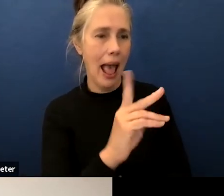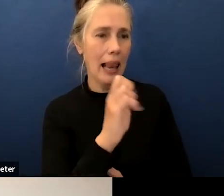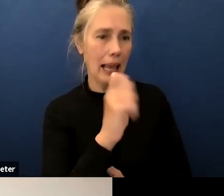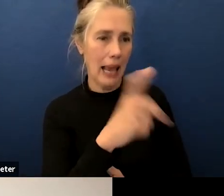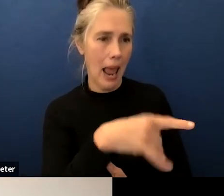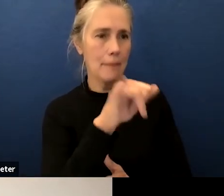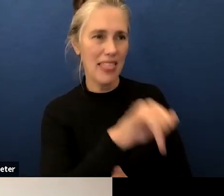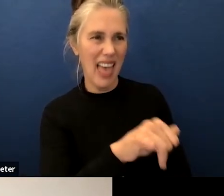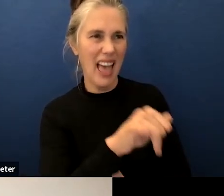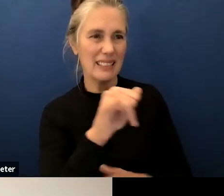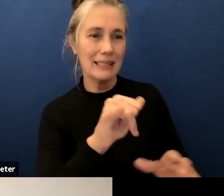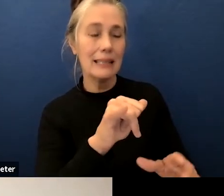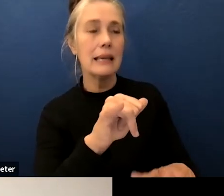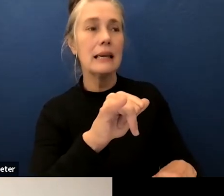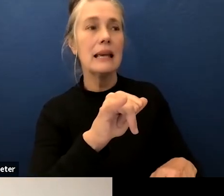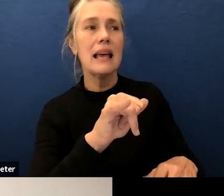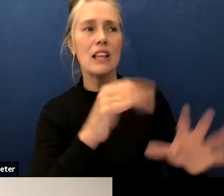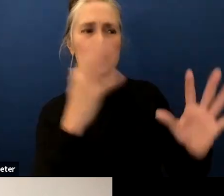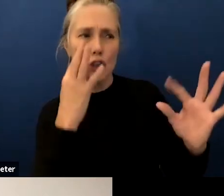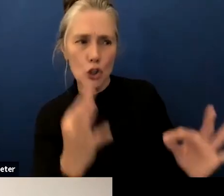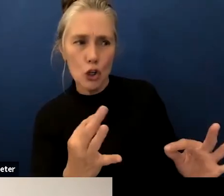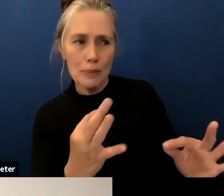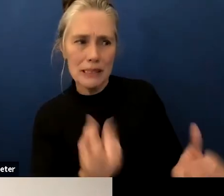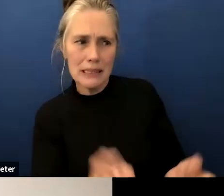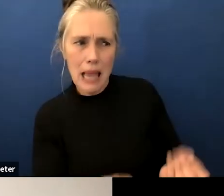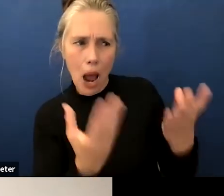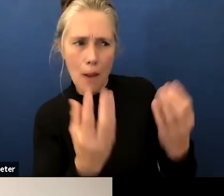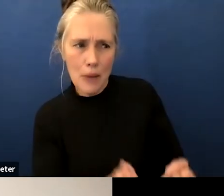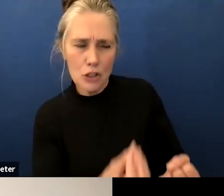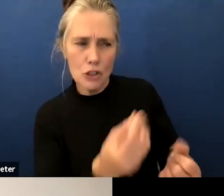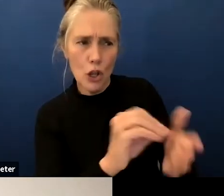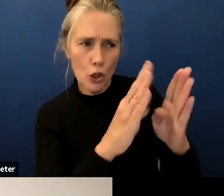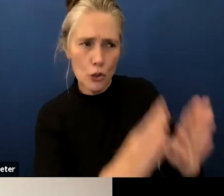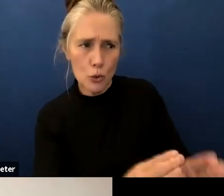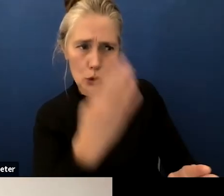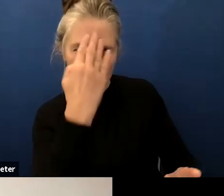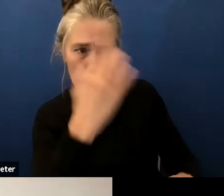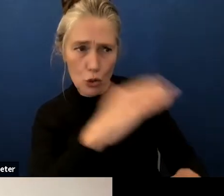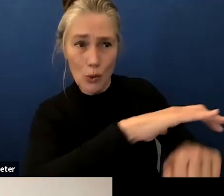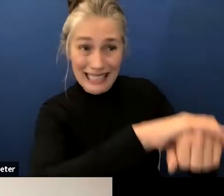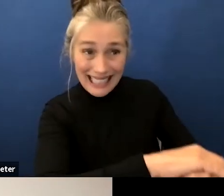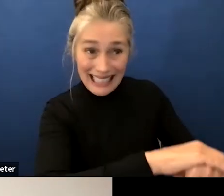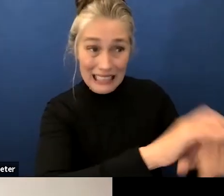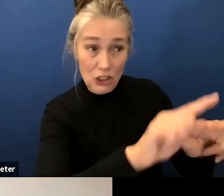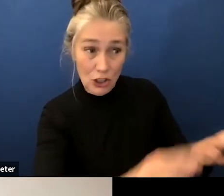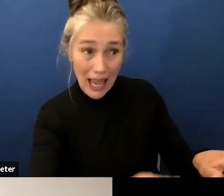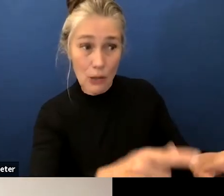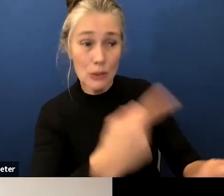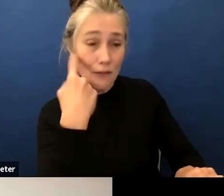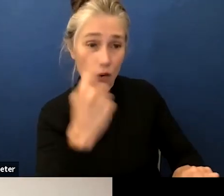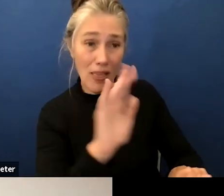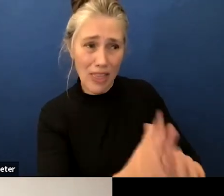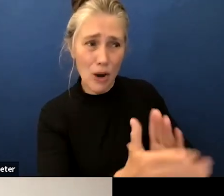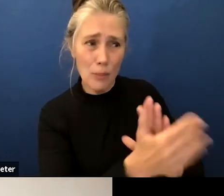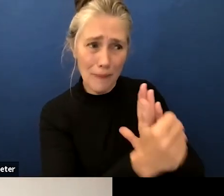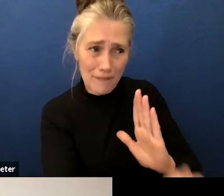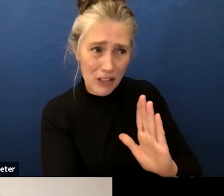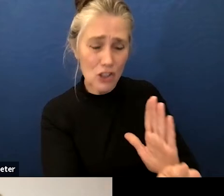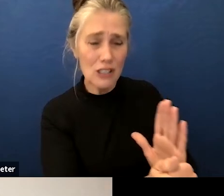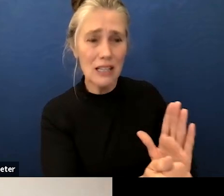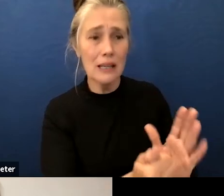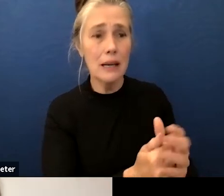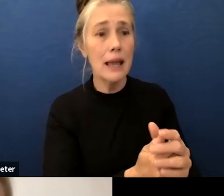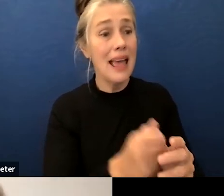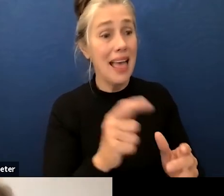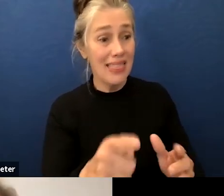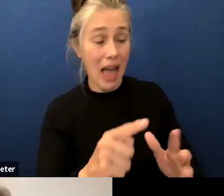determines the student's english language proficiency the results of that assessment will identify a student as initially